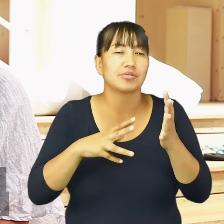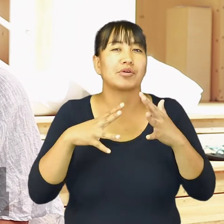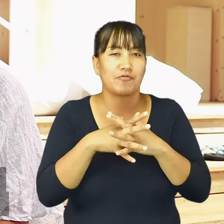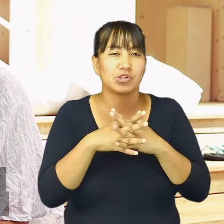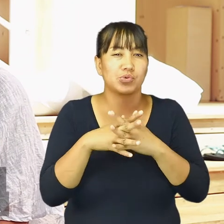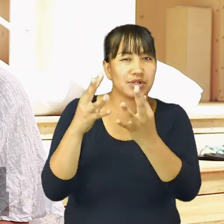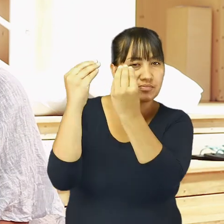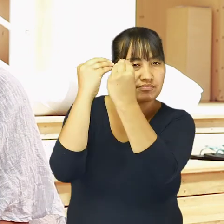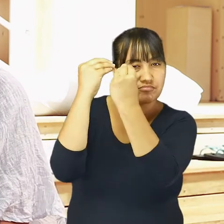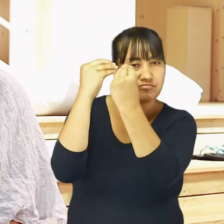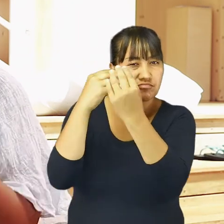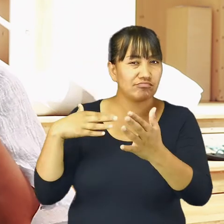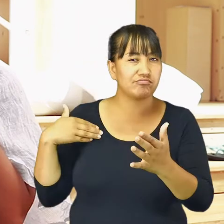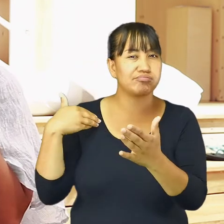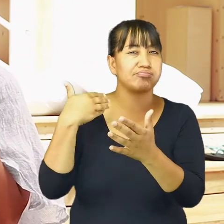Ngati Fatua.